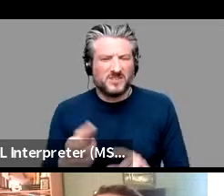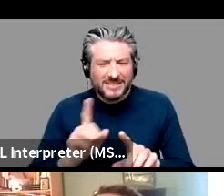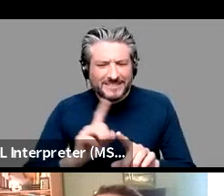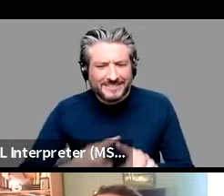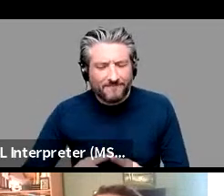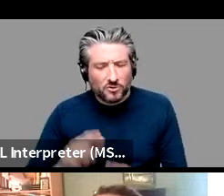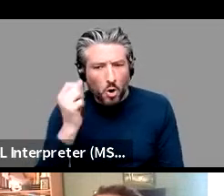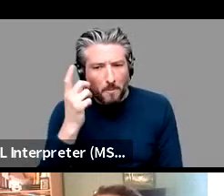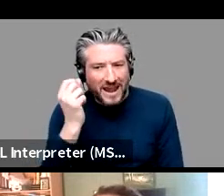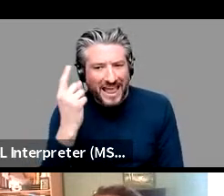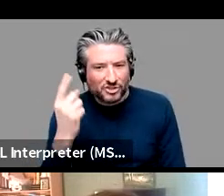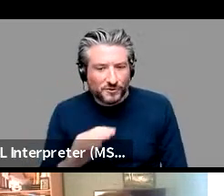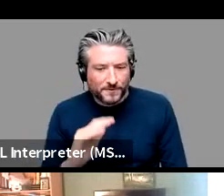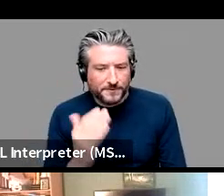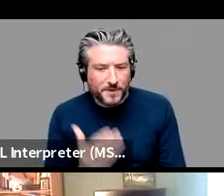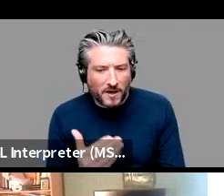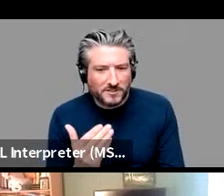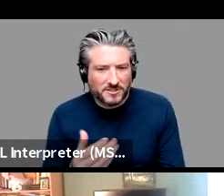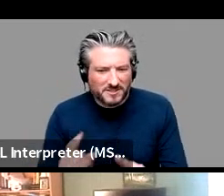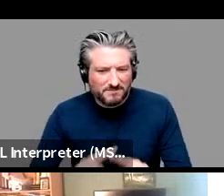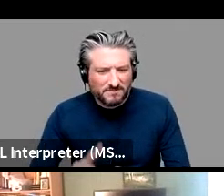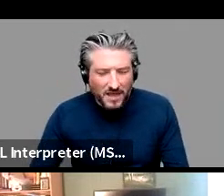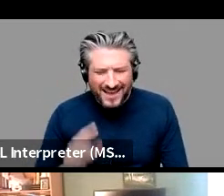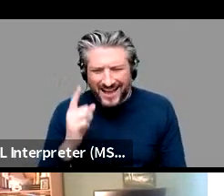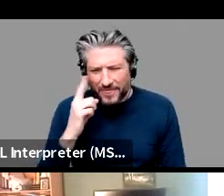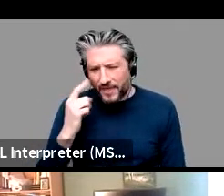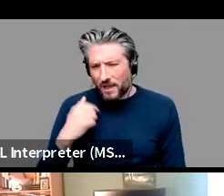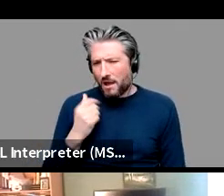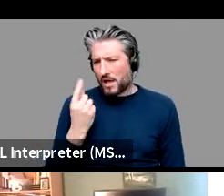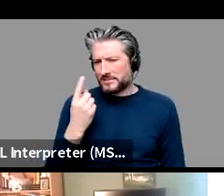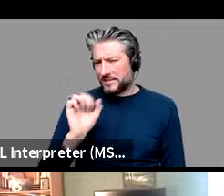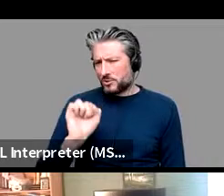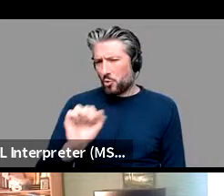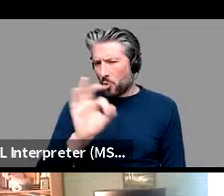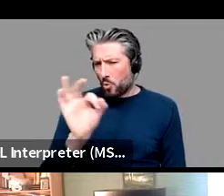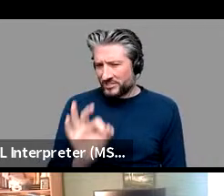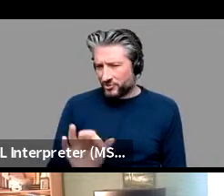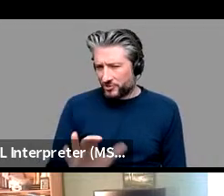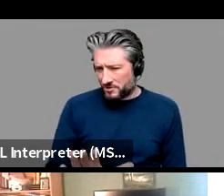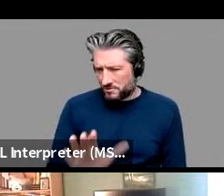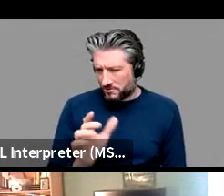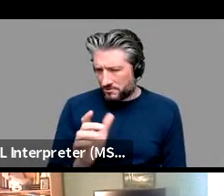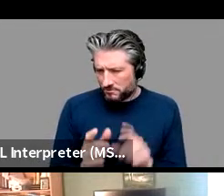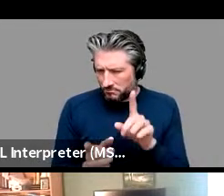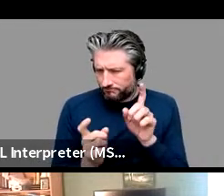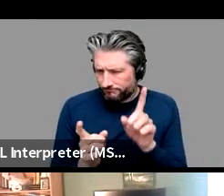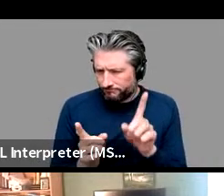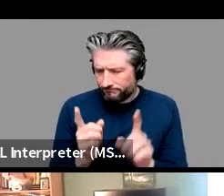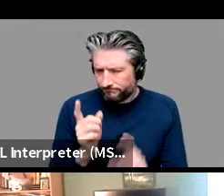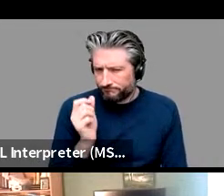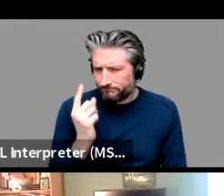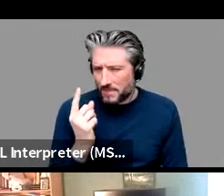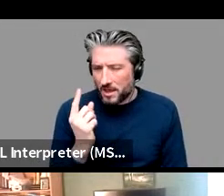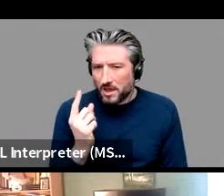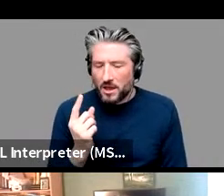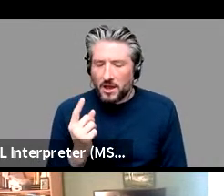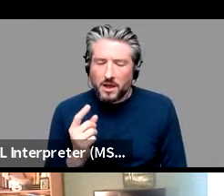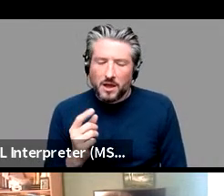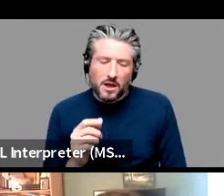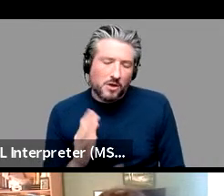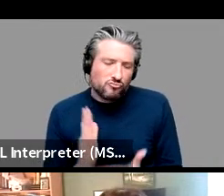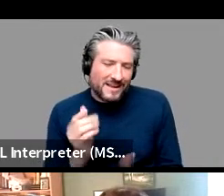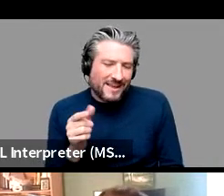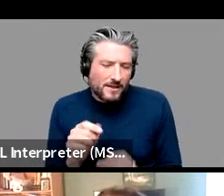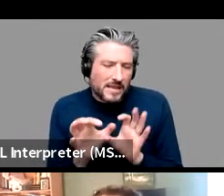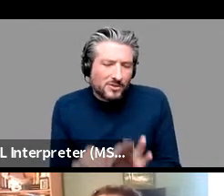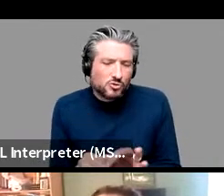to say but this the if i understand your question correctly this is almost at the verge of of production question